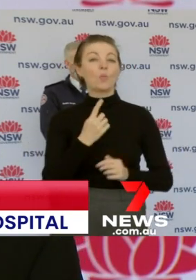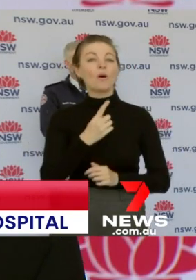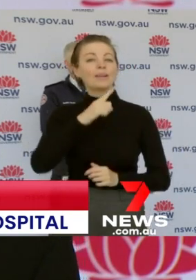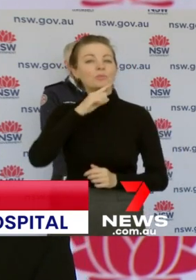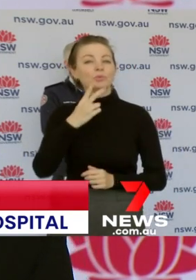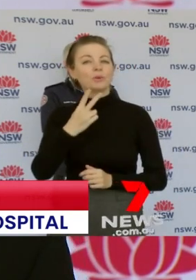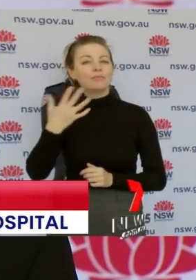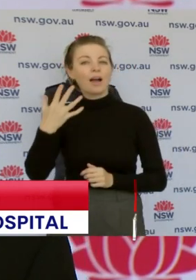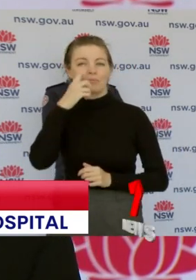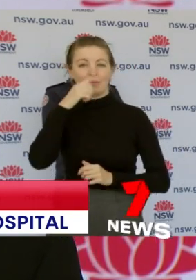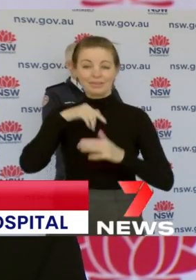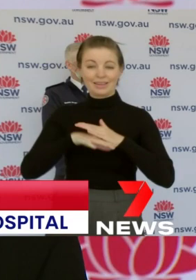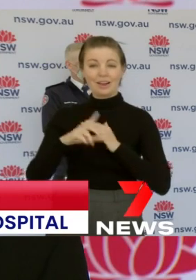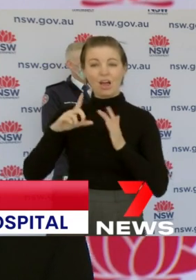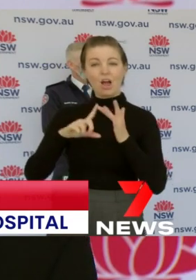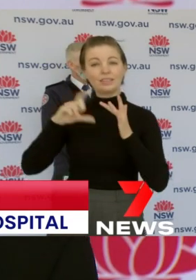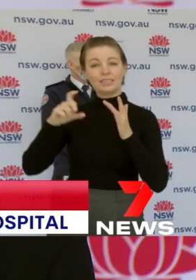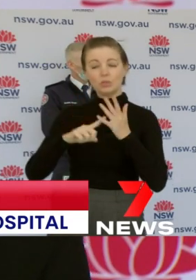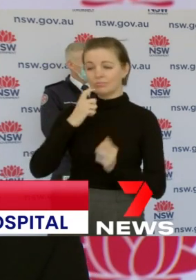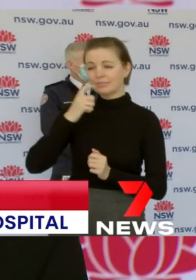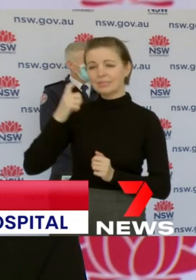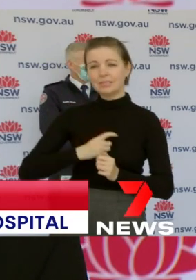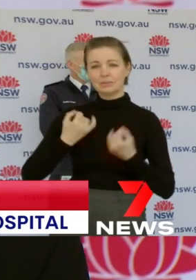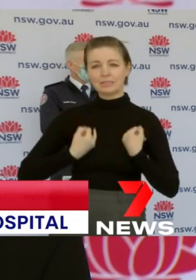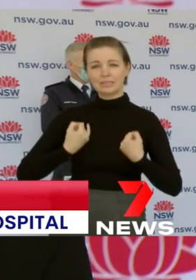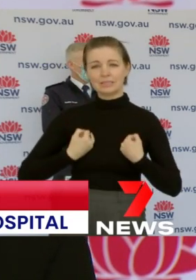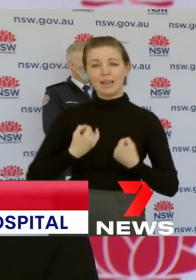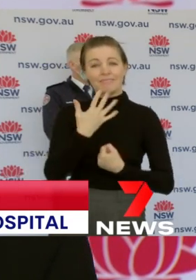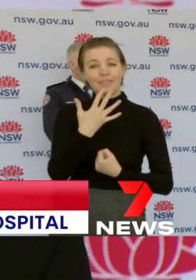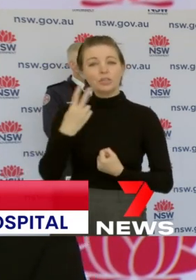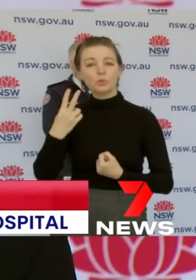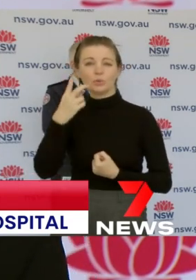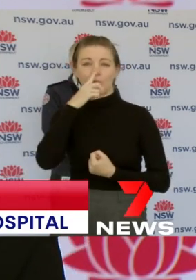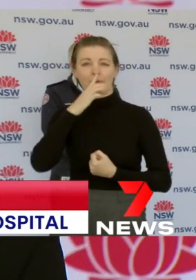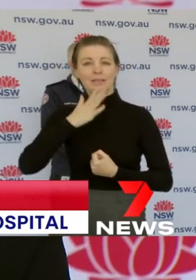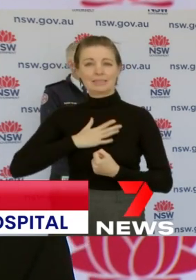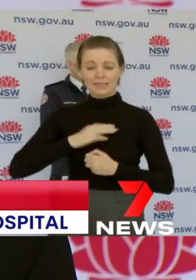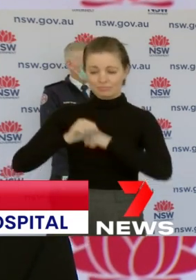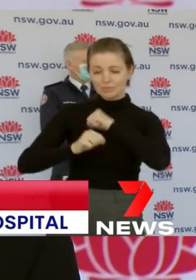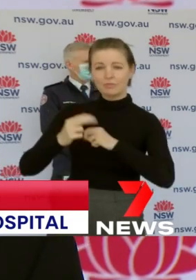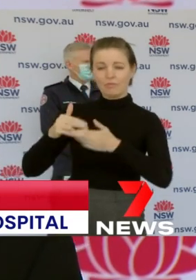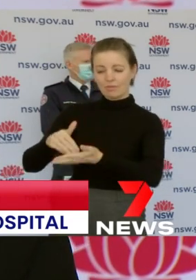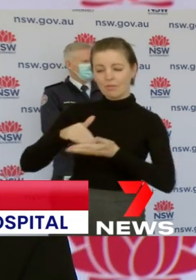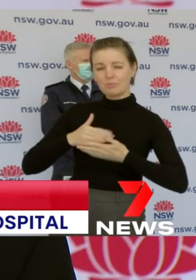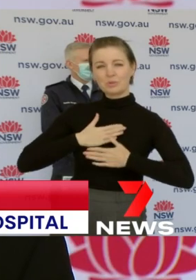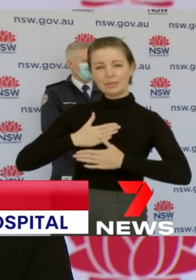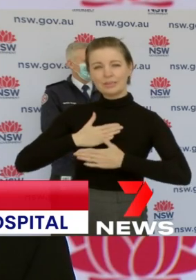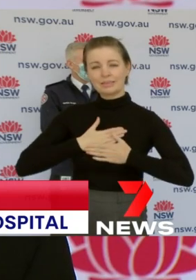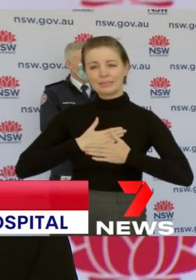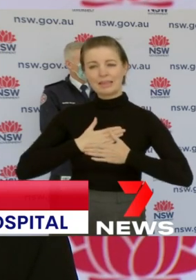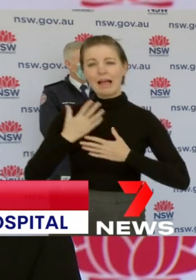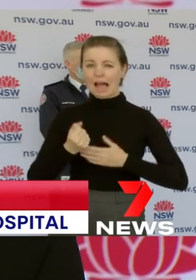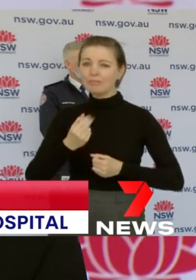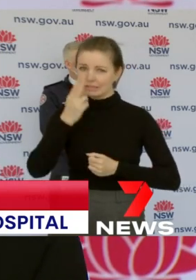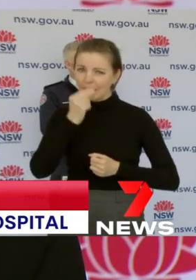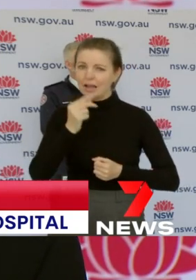are in intensive care and 52 require ventilation. There's quite a few young people in their 20s and 30s